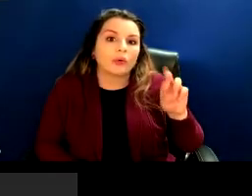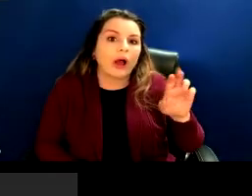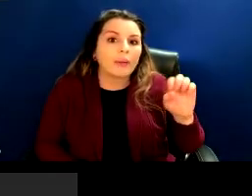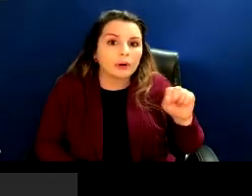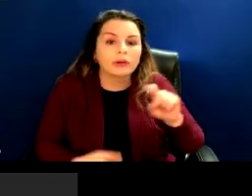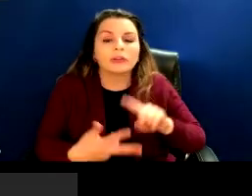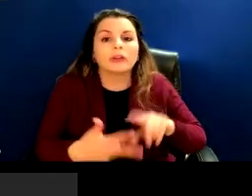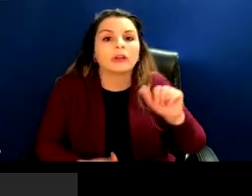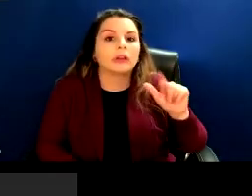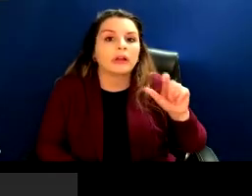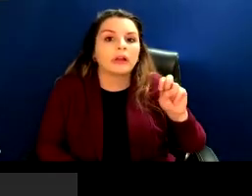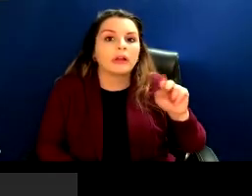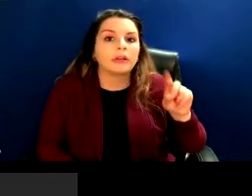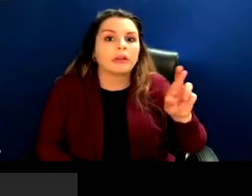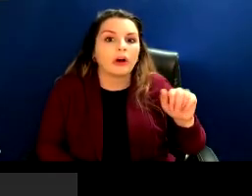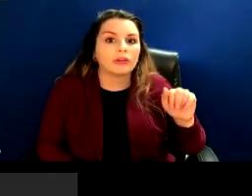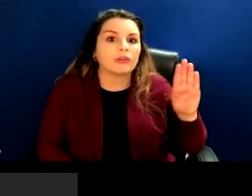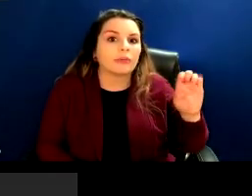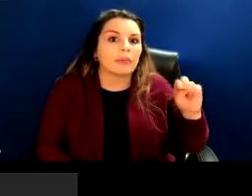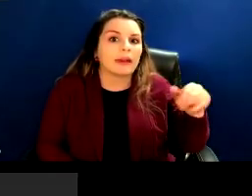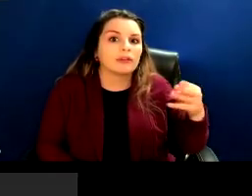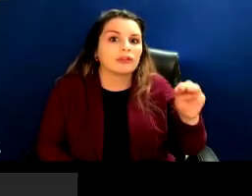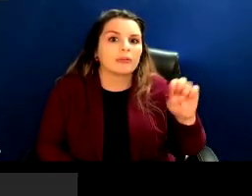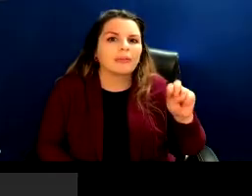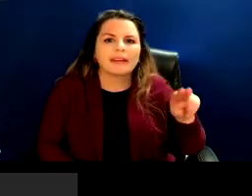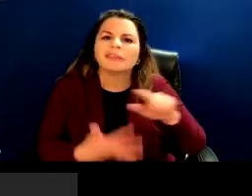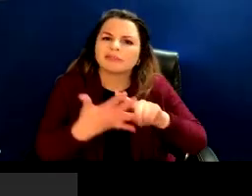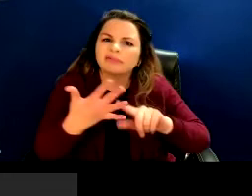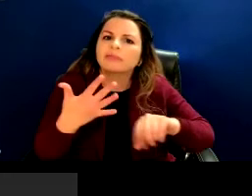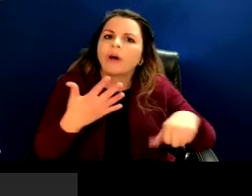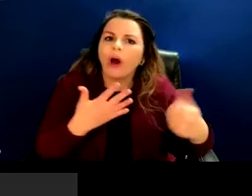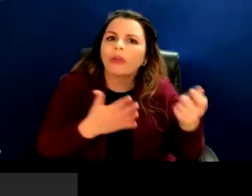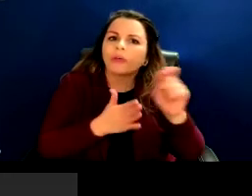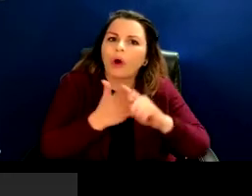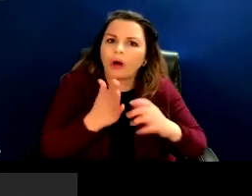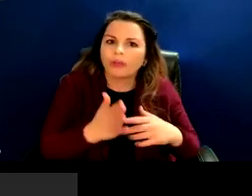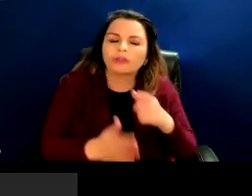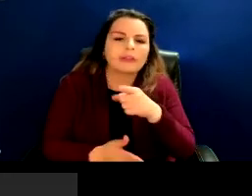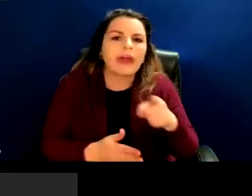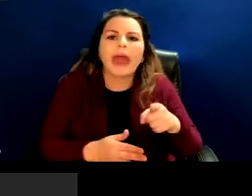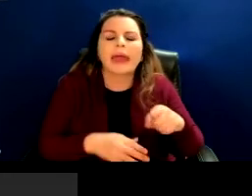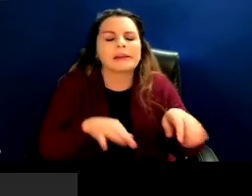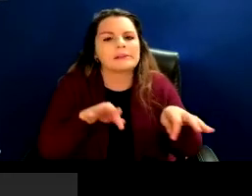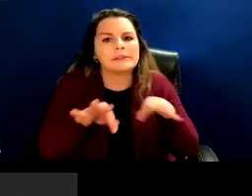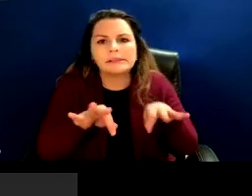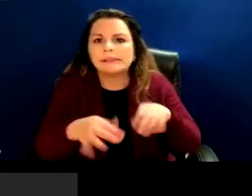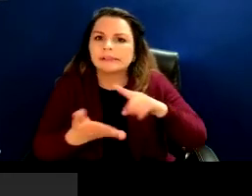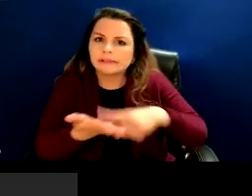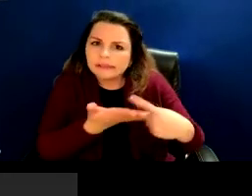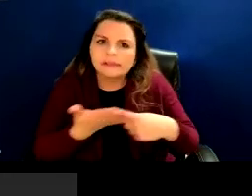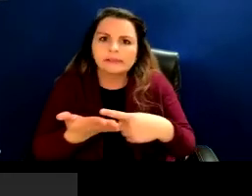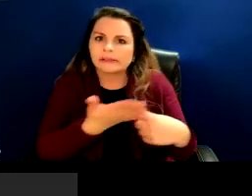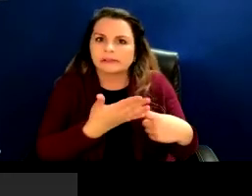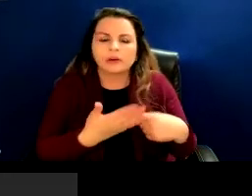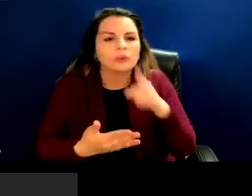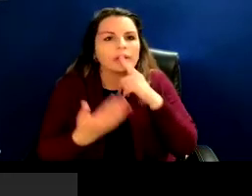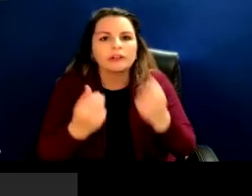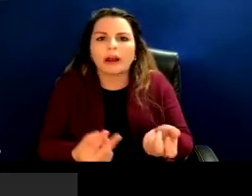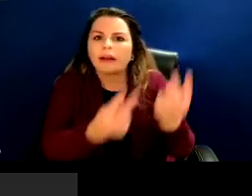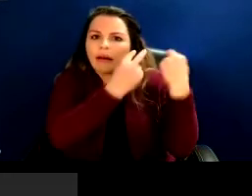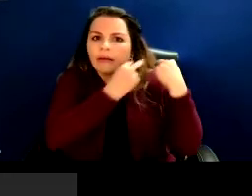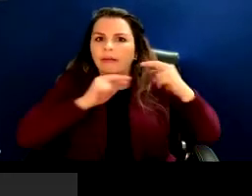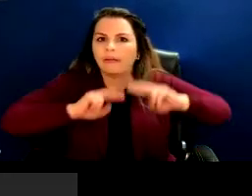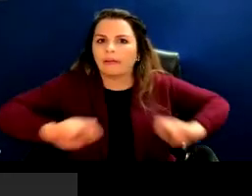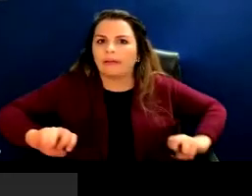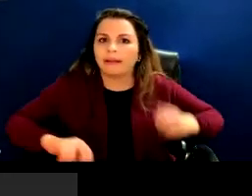Nelson, Ruha Benjamin, Terence Keel, who have really helped us understand these histories. If you don't